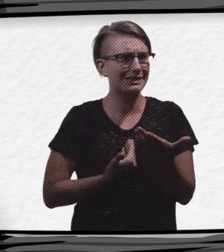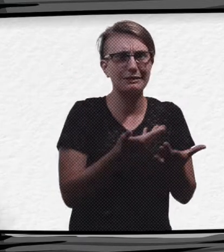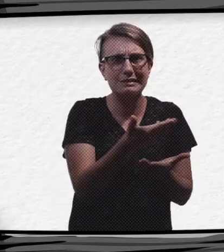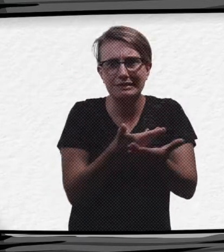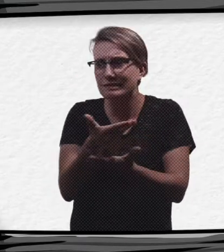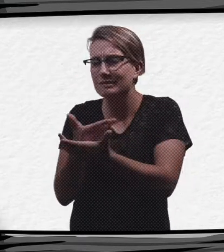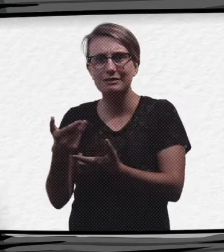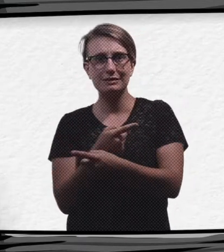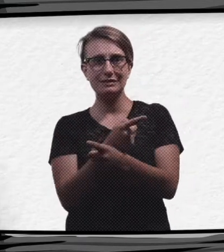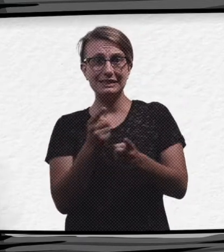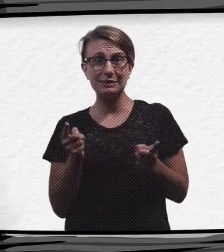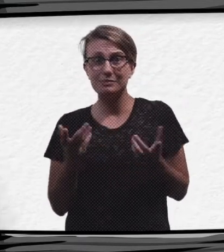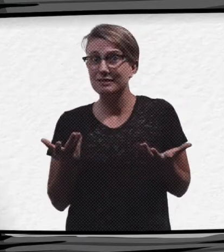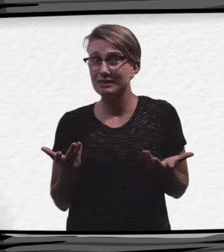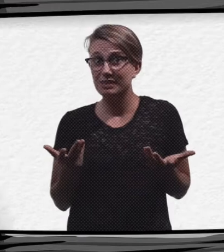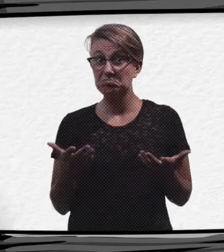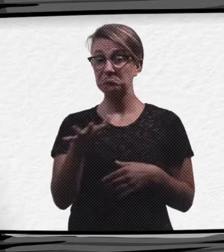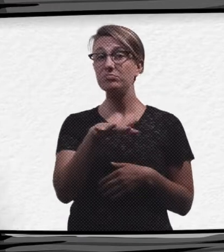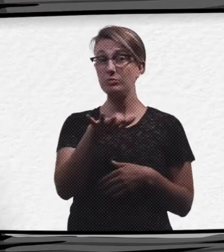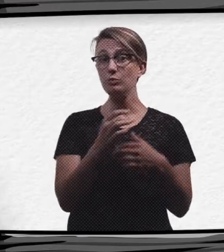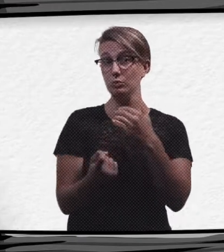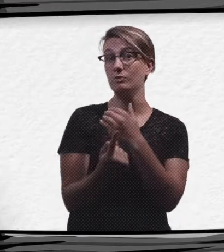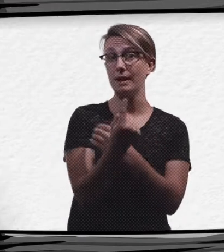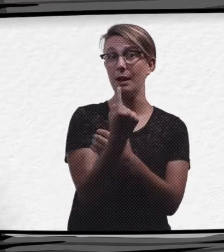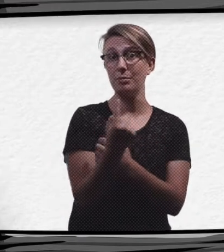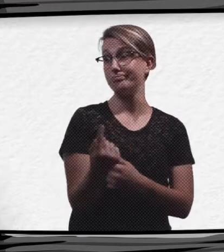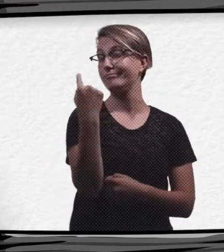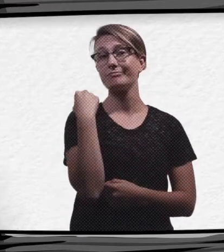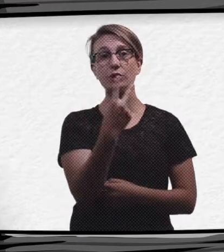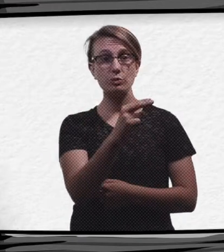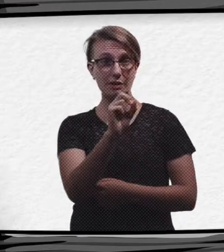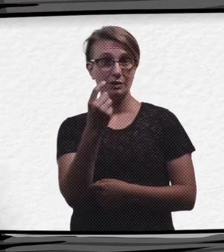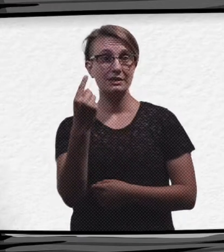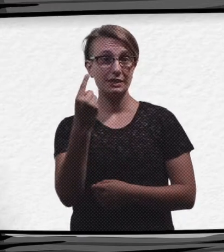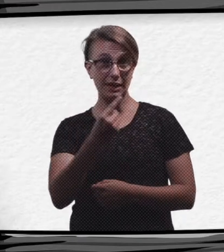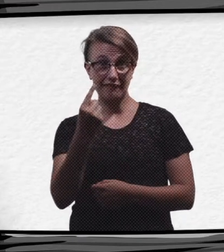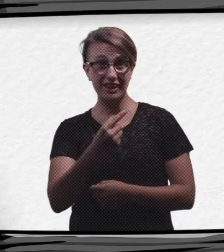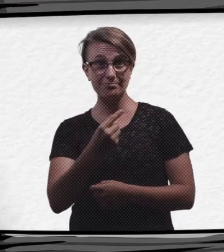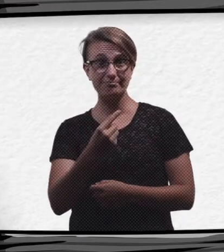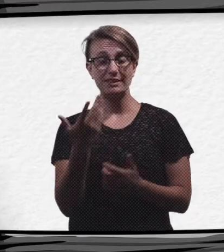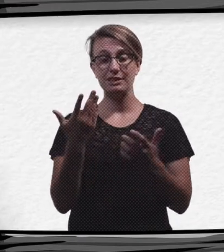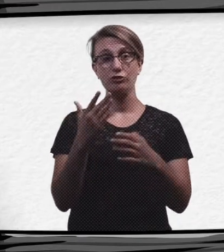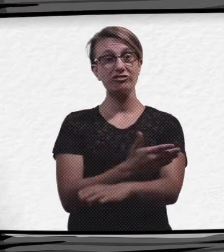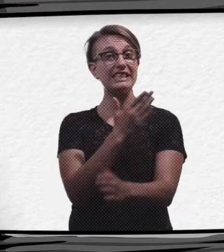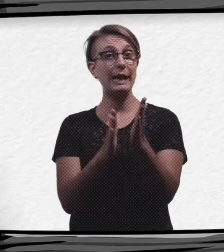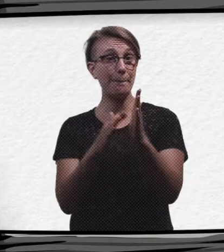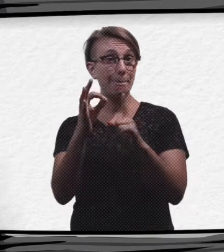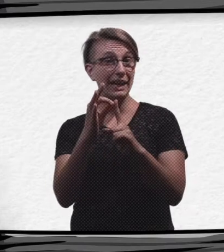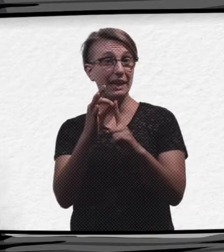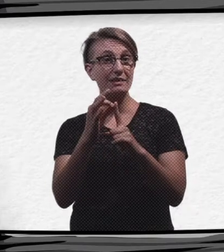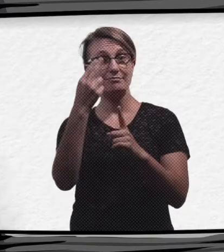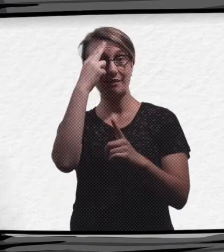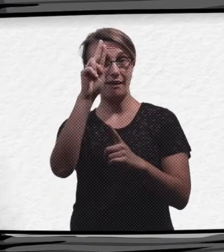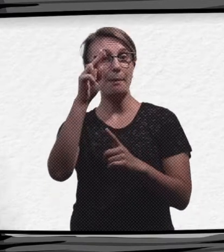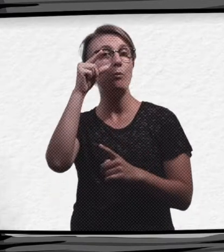debate with and work with. Well, that was the situation in 2011, faced by former Green MP Mojo